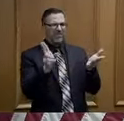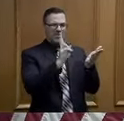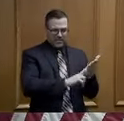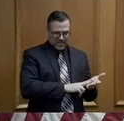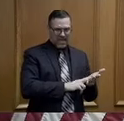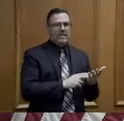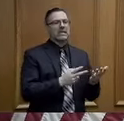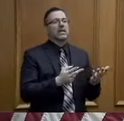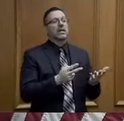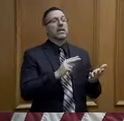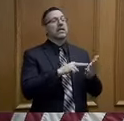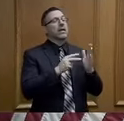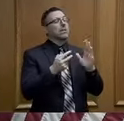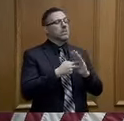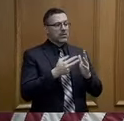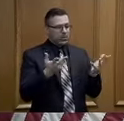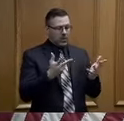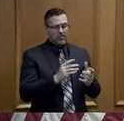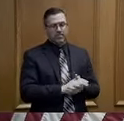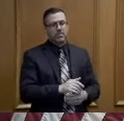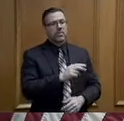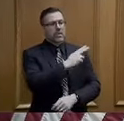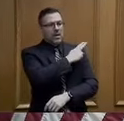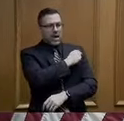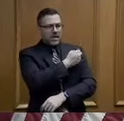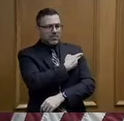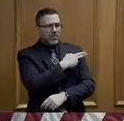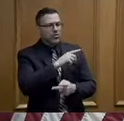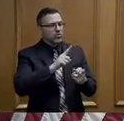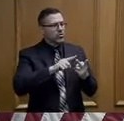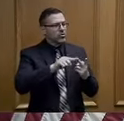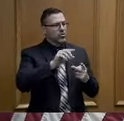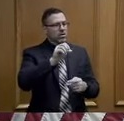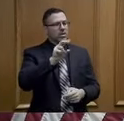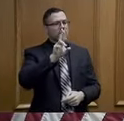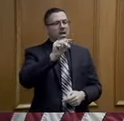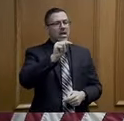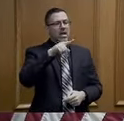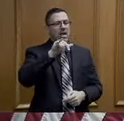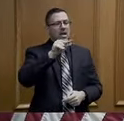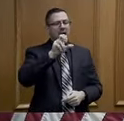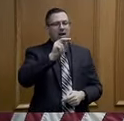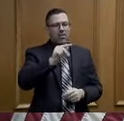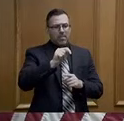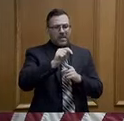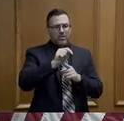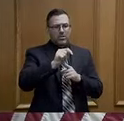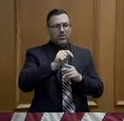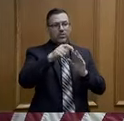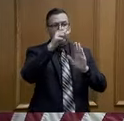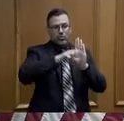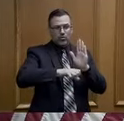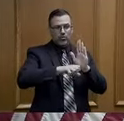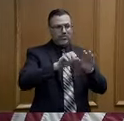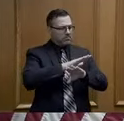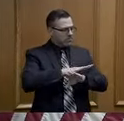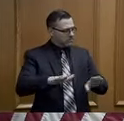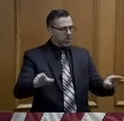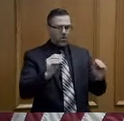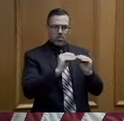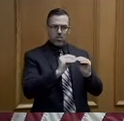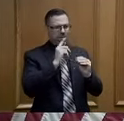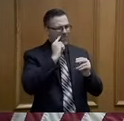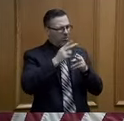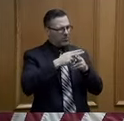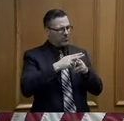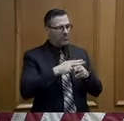which prohibits hospitals and outpatient surgery centers from performing elective surgeries. It prevents